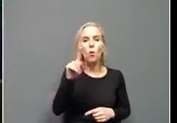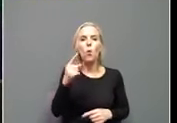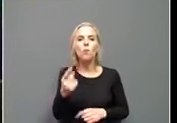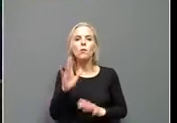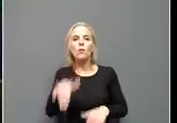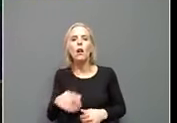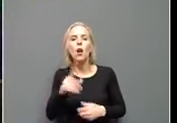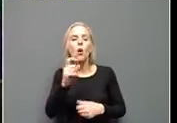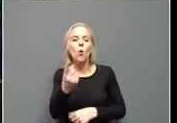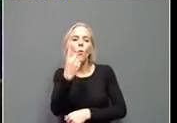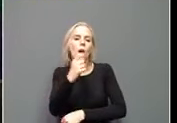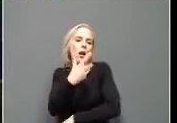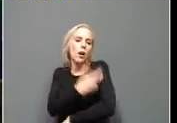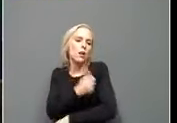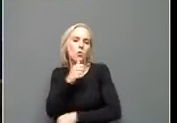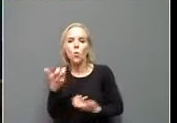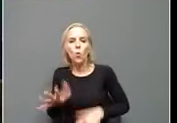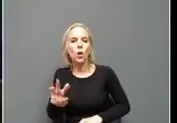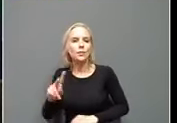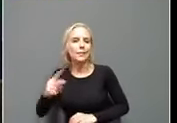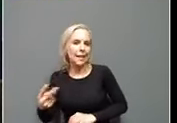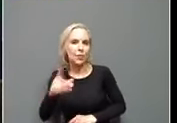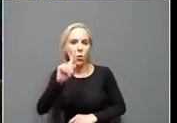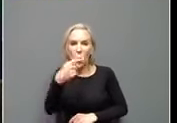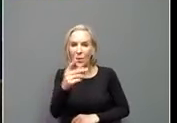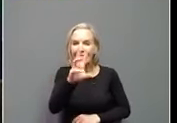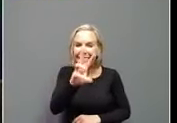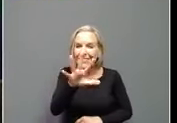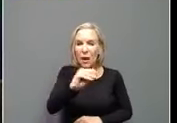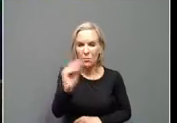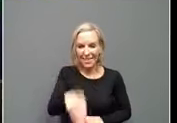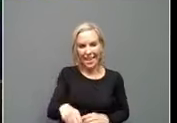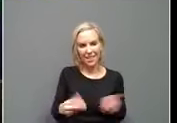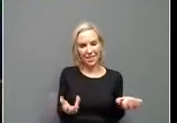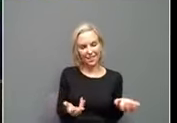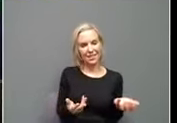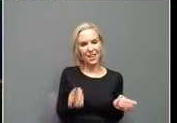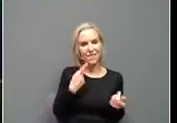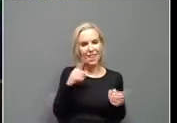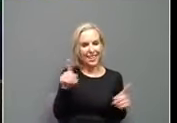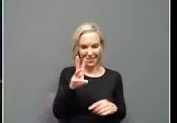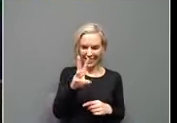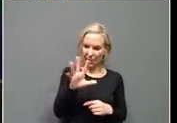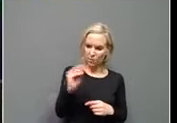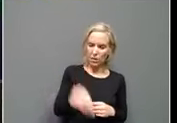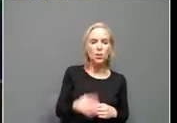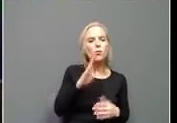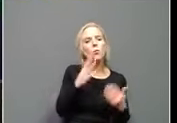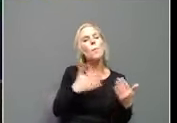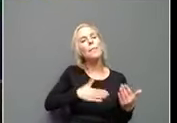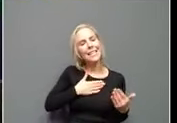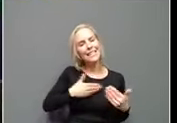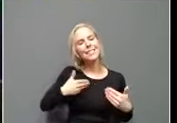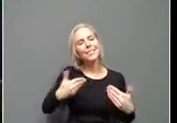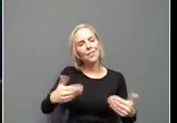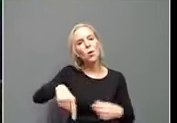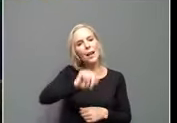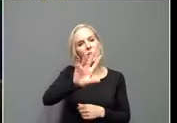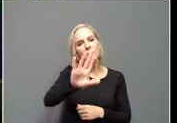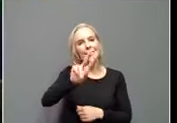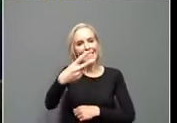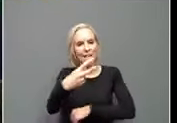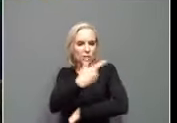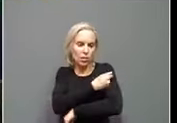you against hospitalization. If you get only one dose, so please go back and get your second dose. The other thing is it's